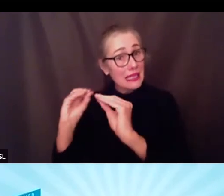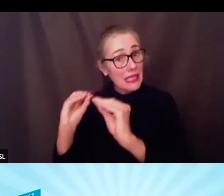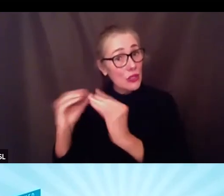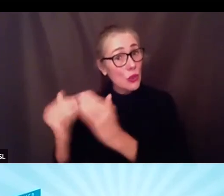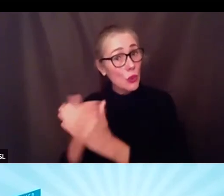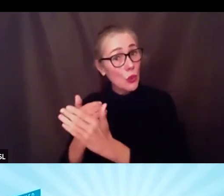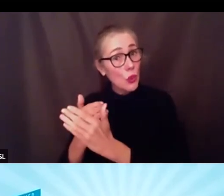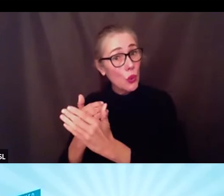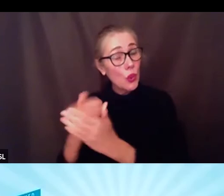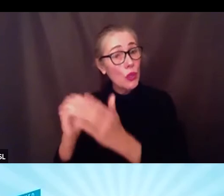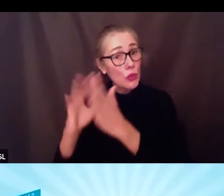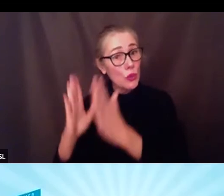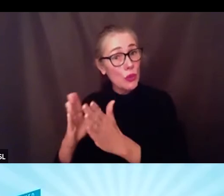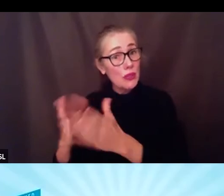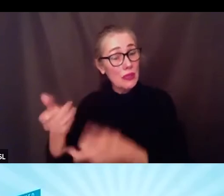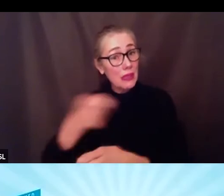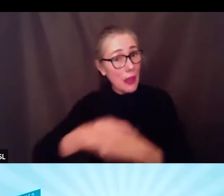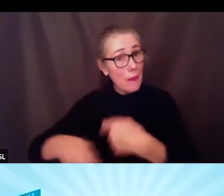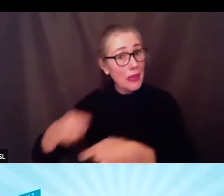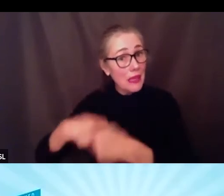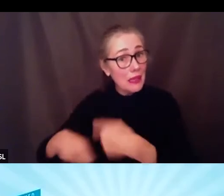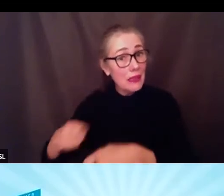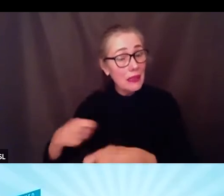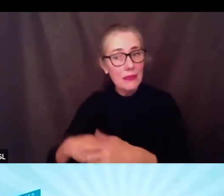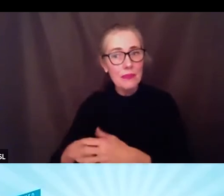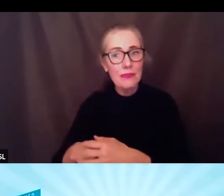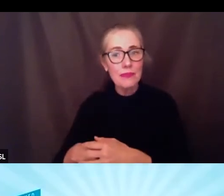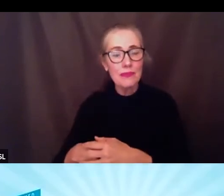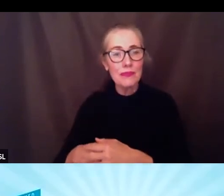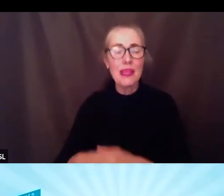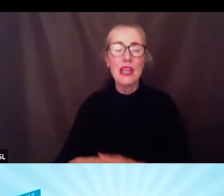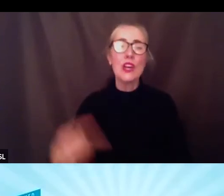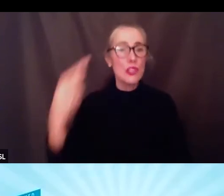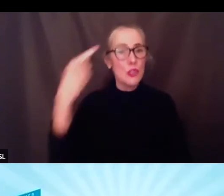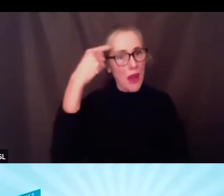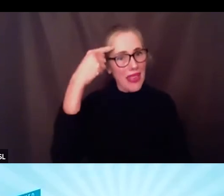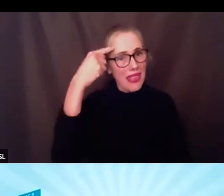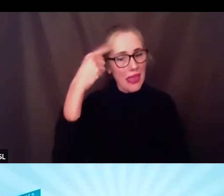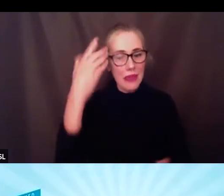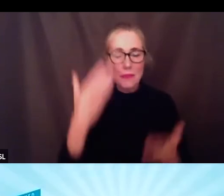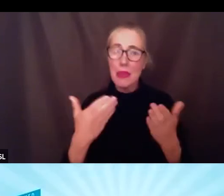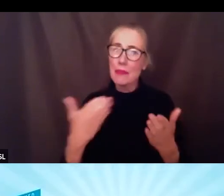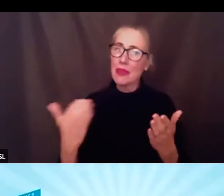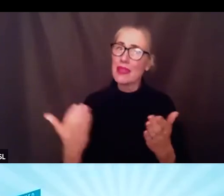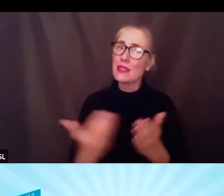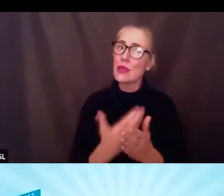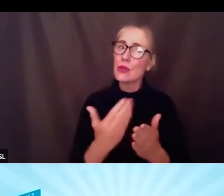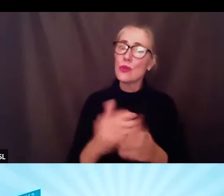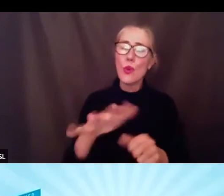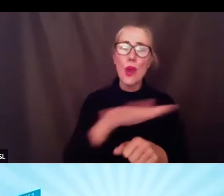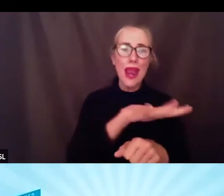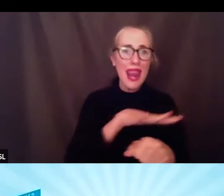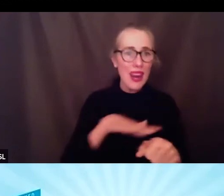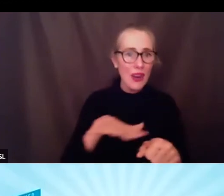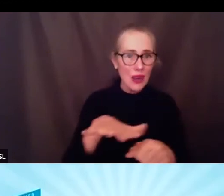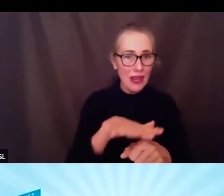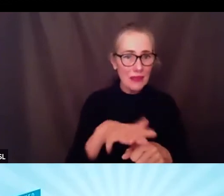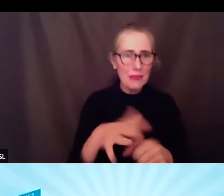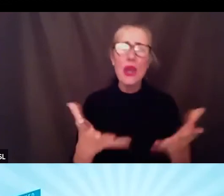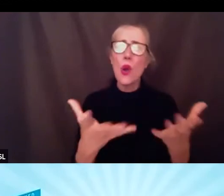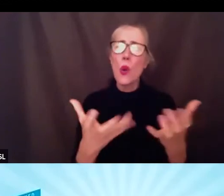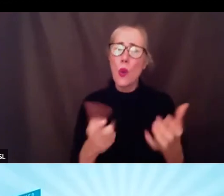an area of growth and i want us to do better i want to make sure that the teachers are part of the